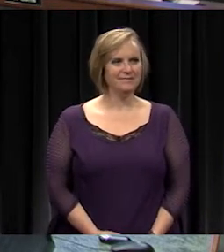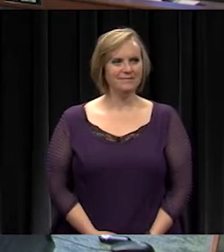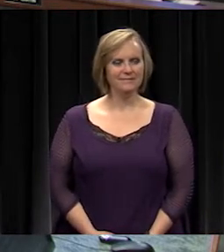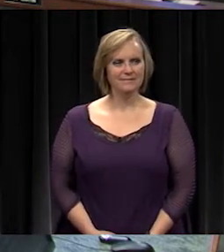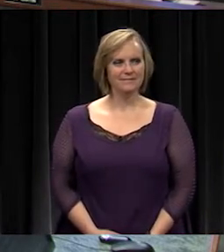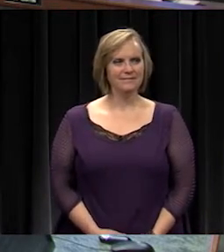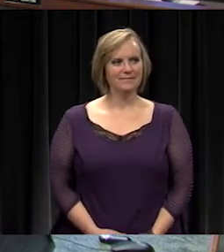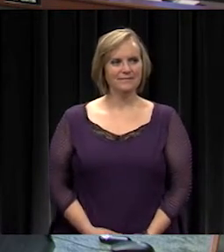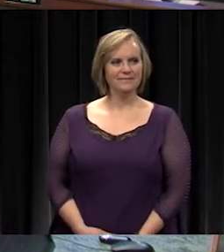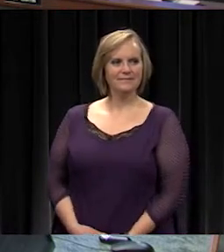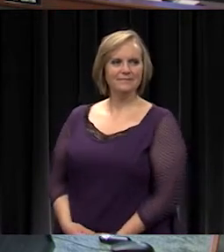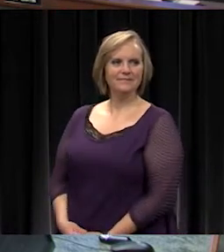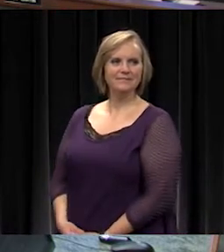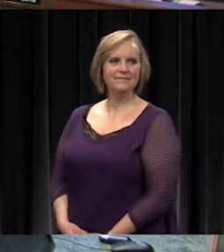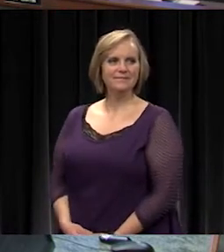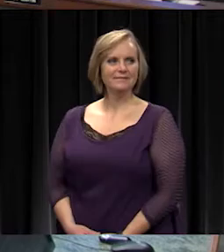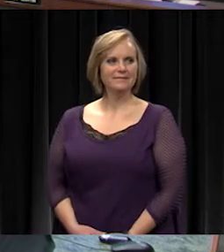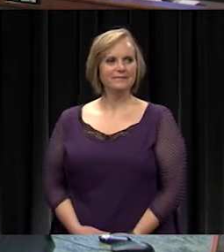Thank you. see you again.